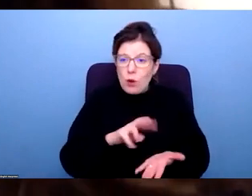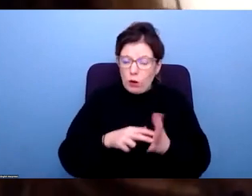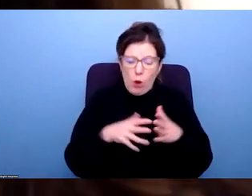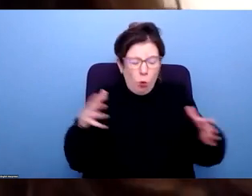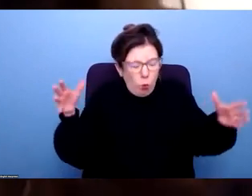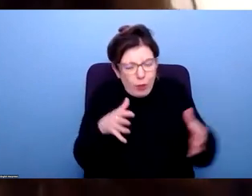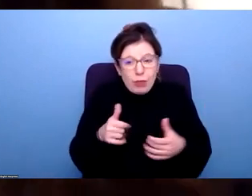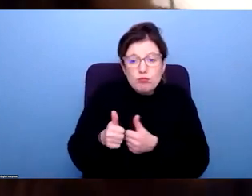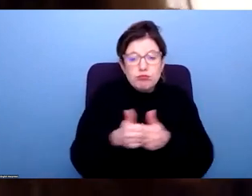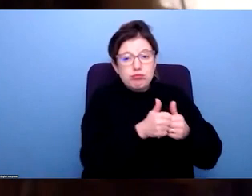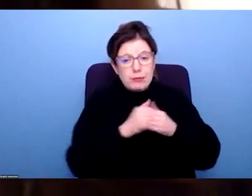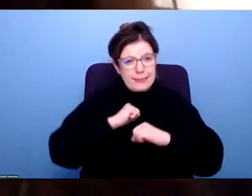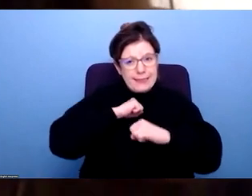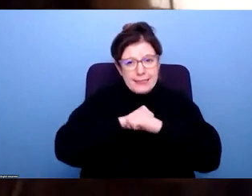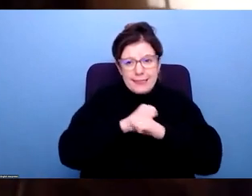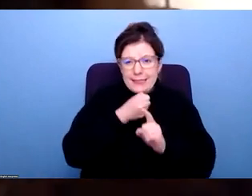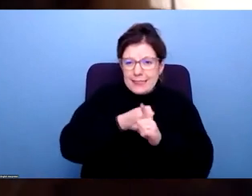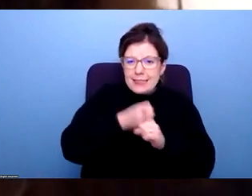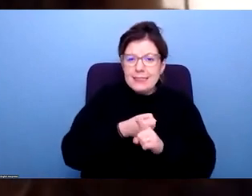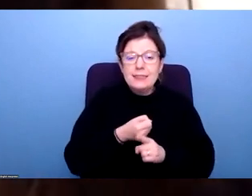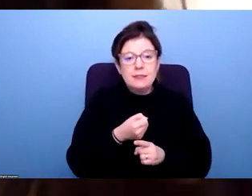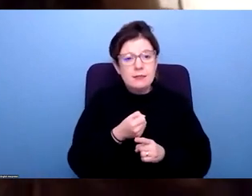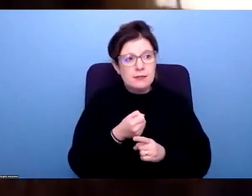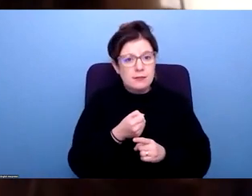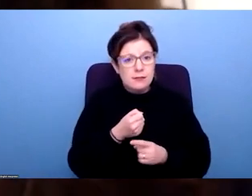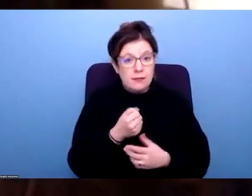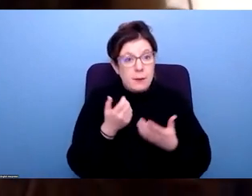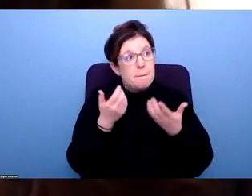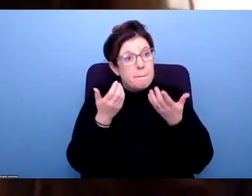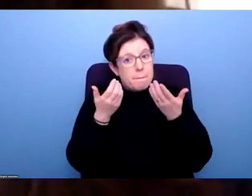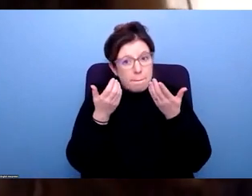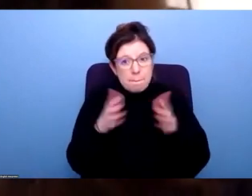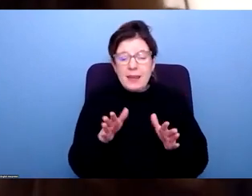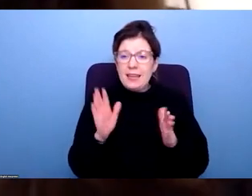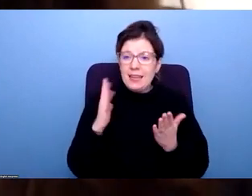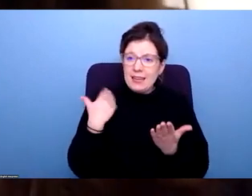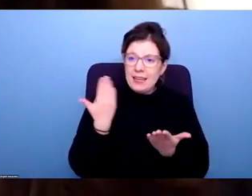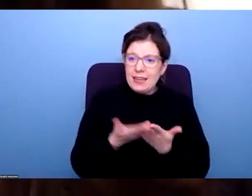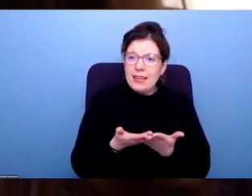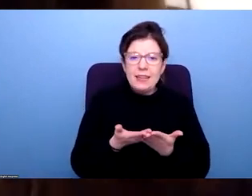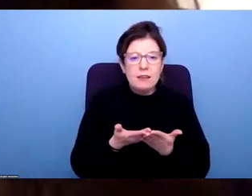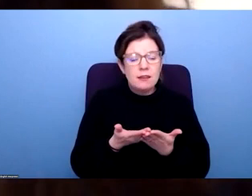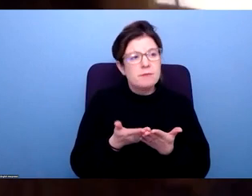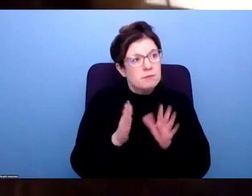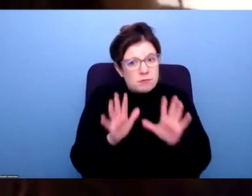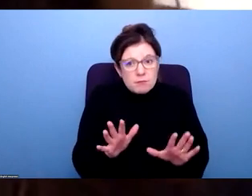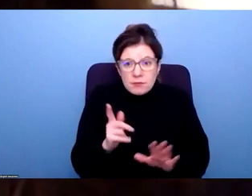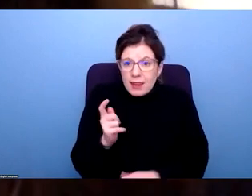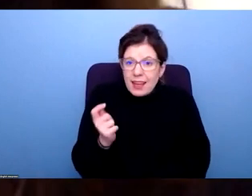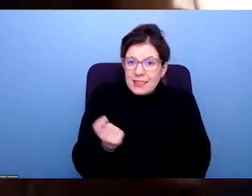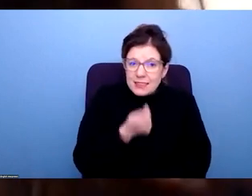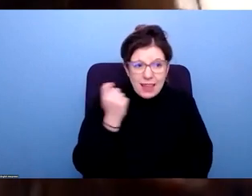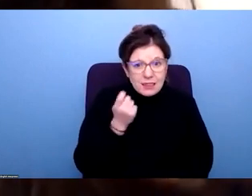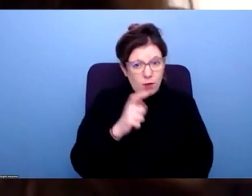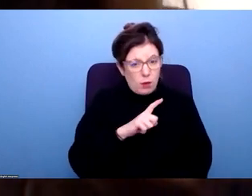being able to campaign on these issues. And I feel that there has been some, well, there's been some great success from these